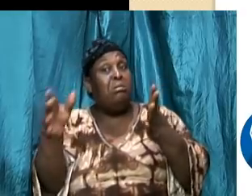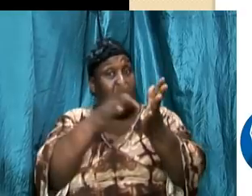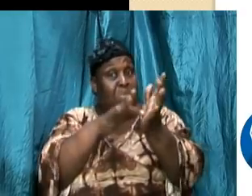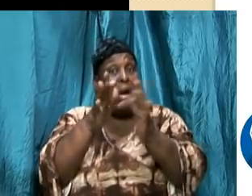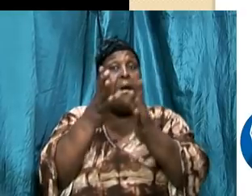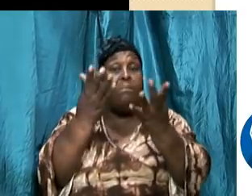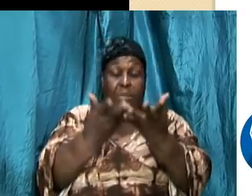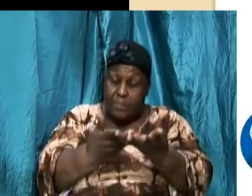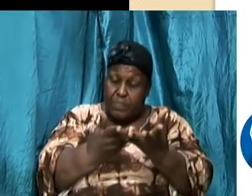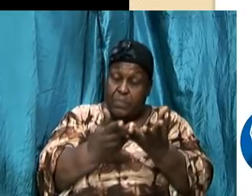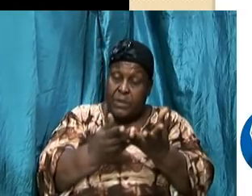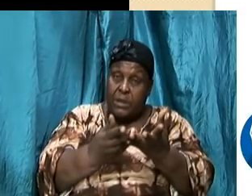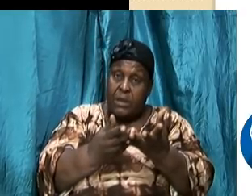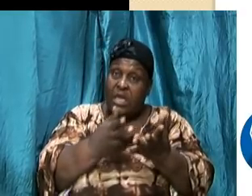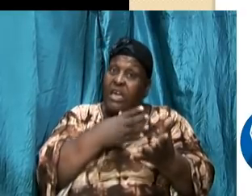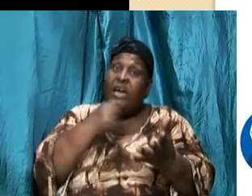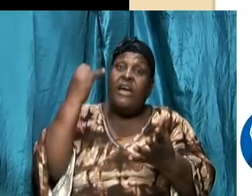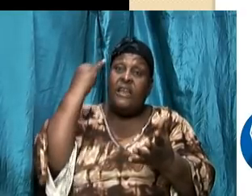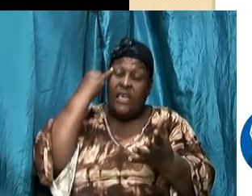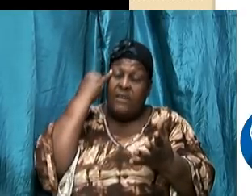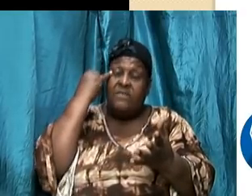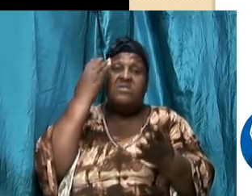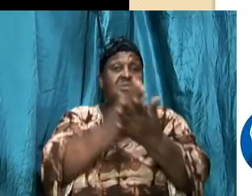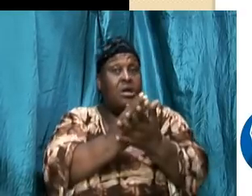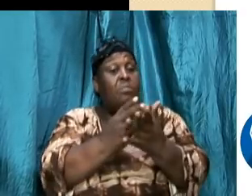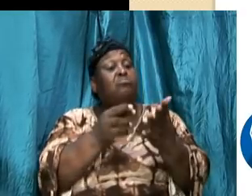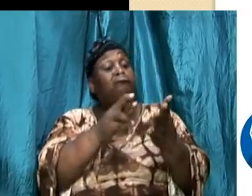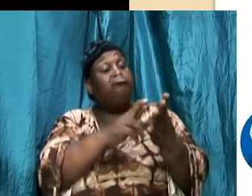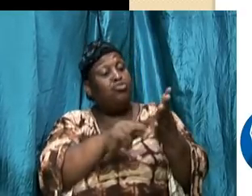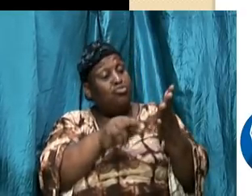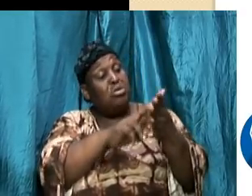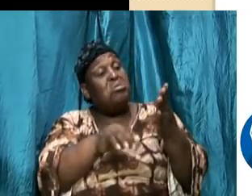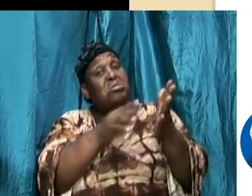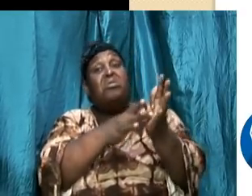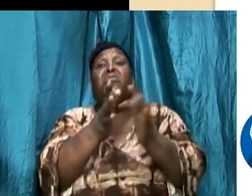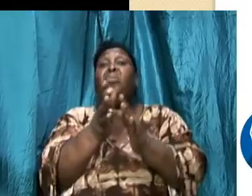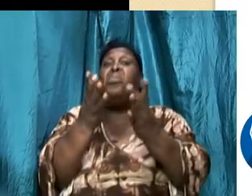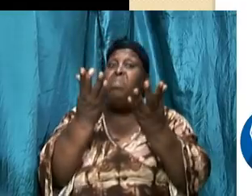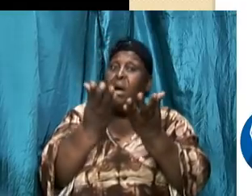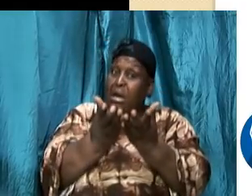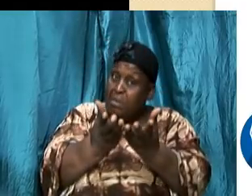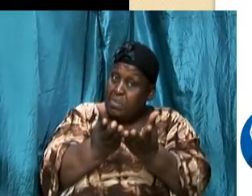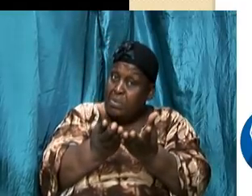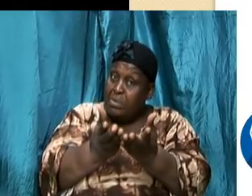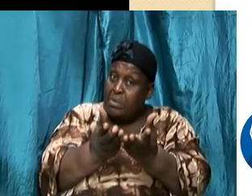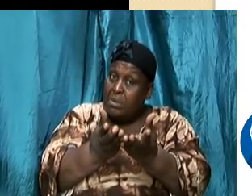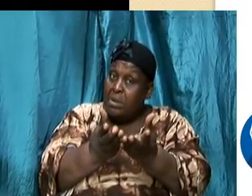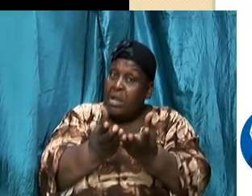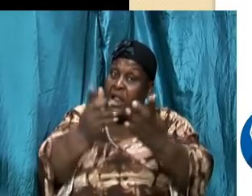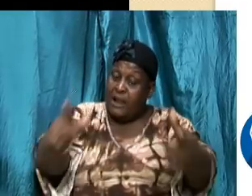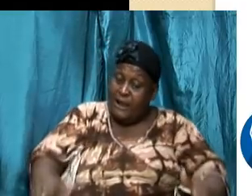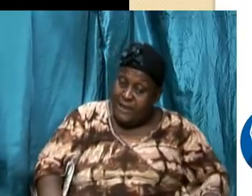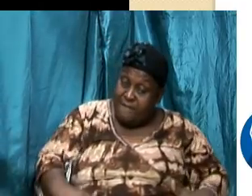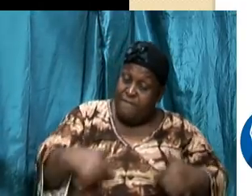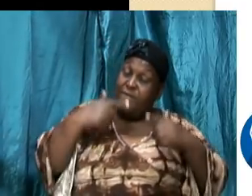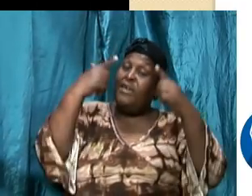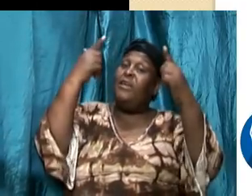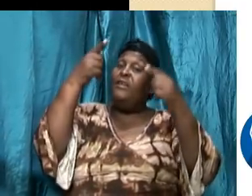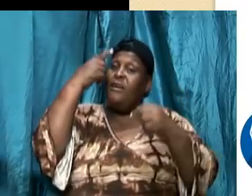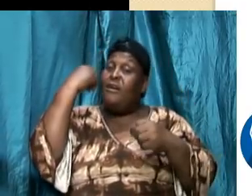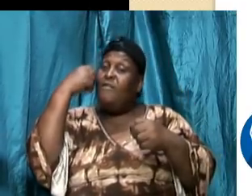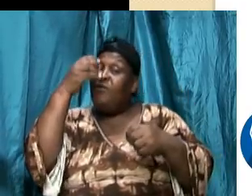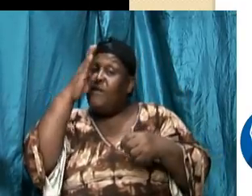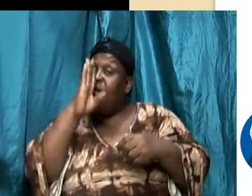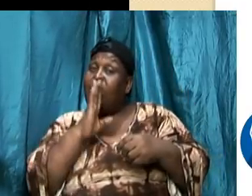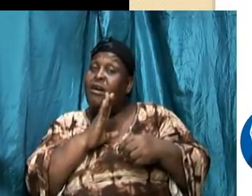moving away from God this is how he works so look back perhaps it might have been a